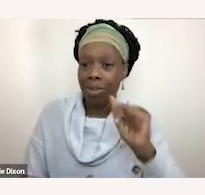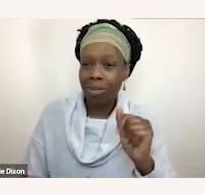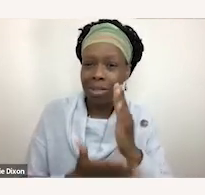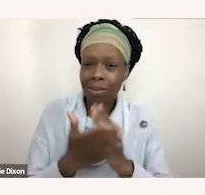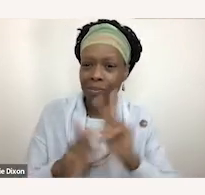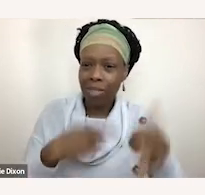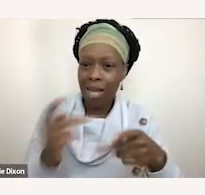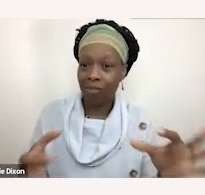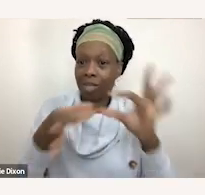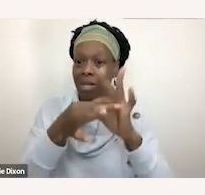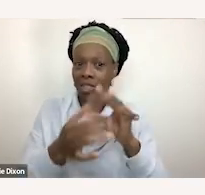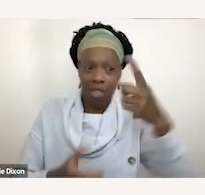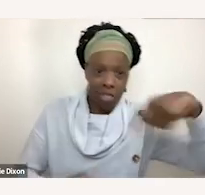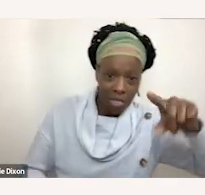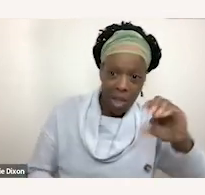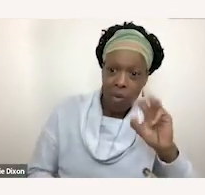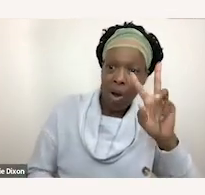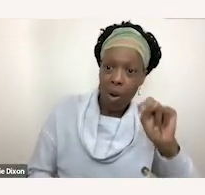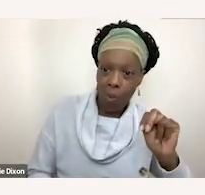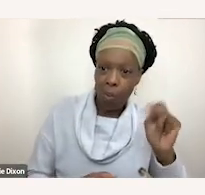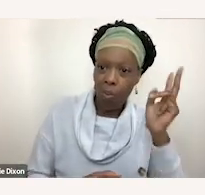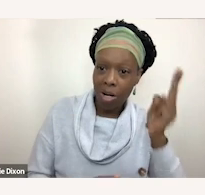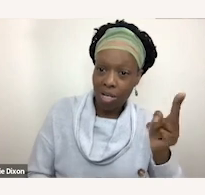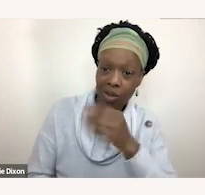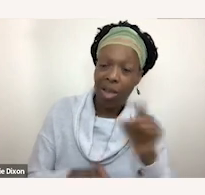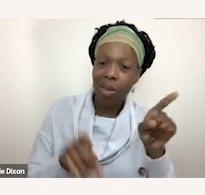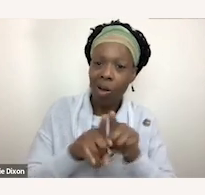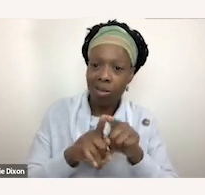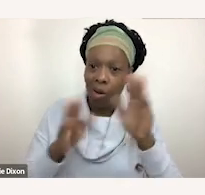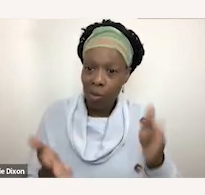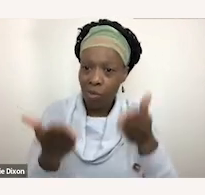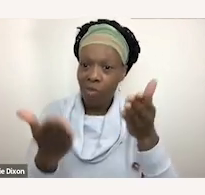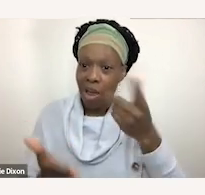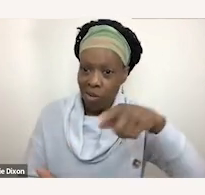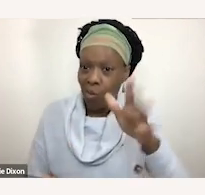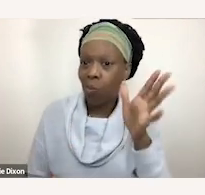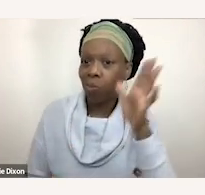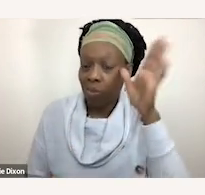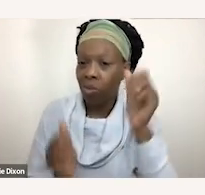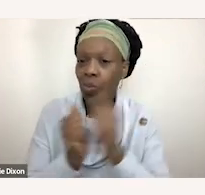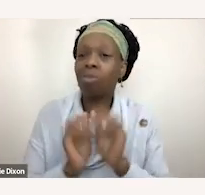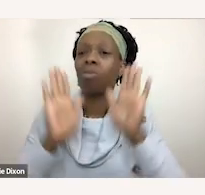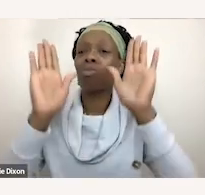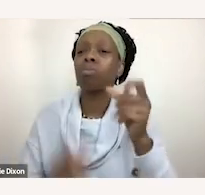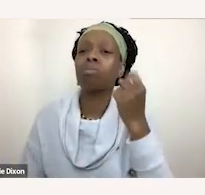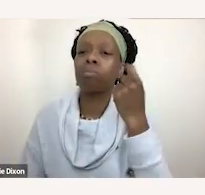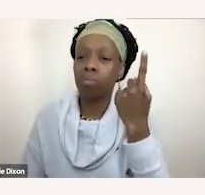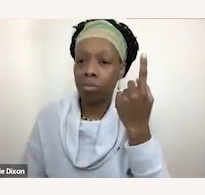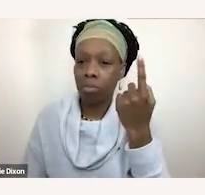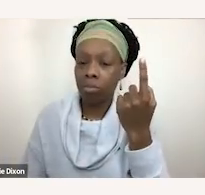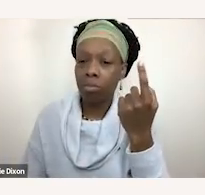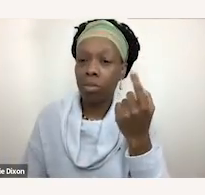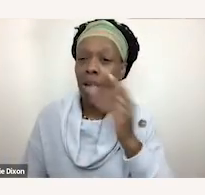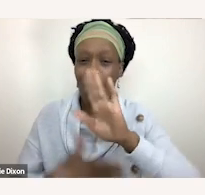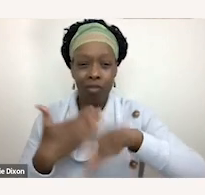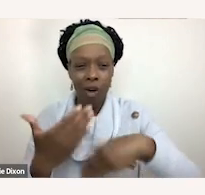and also about providing y'all as their parents with a greater understanding understanding of all of this